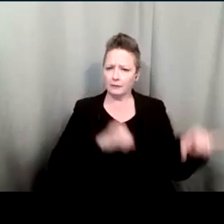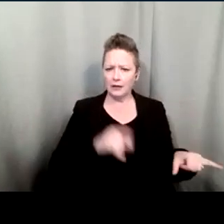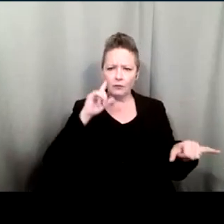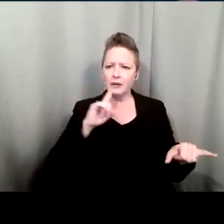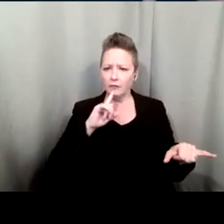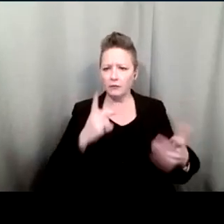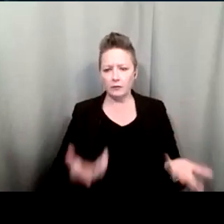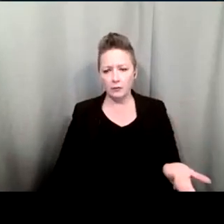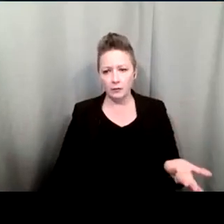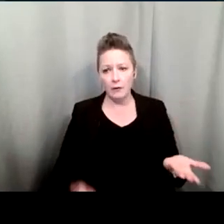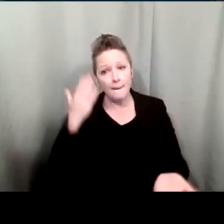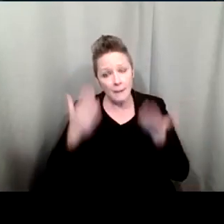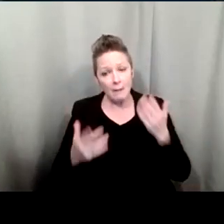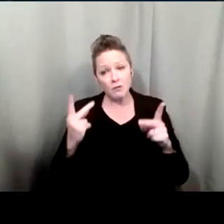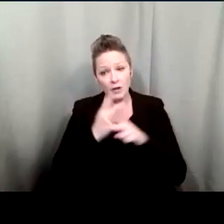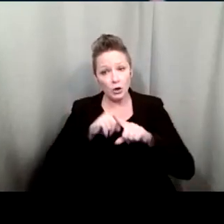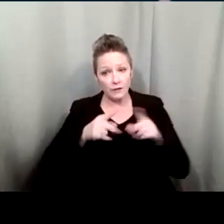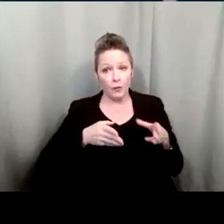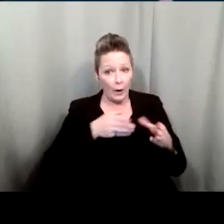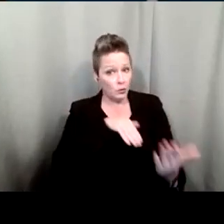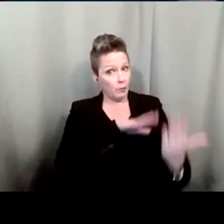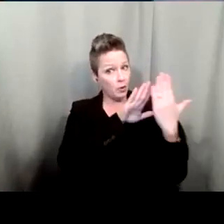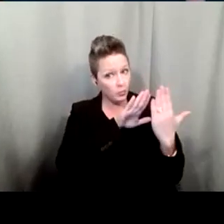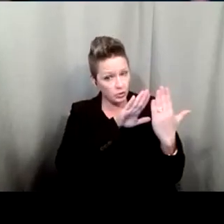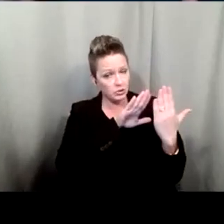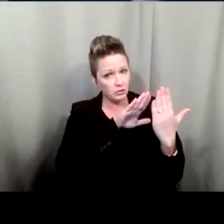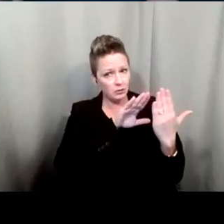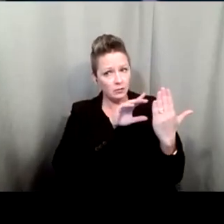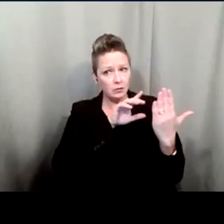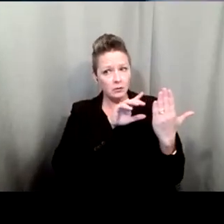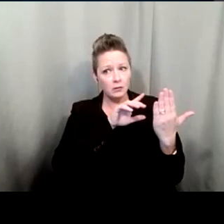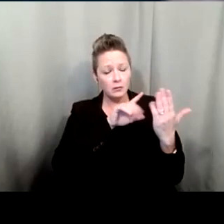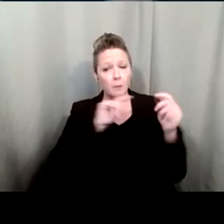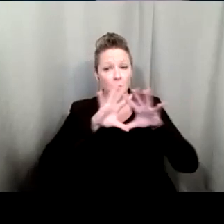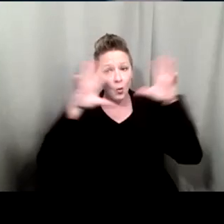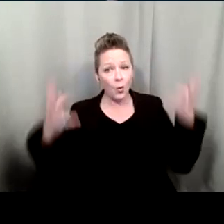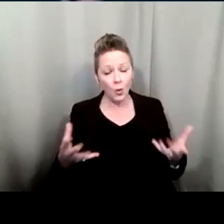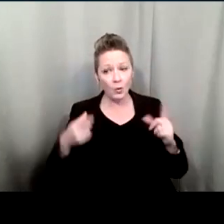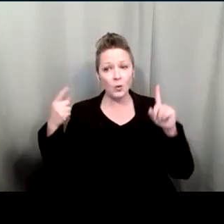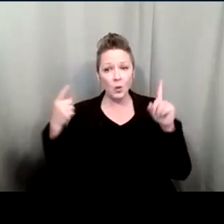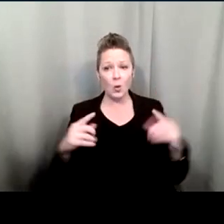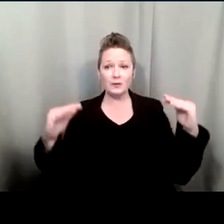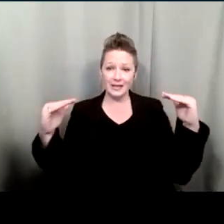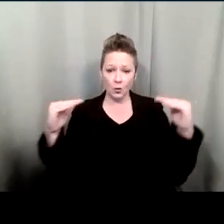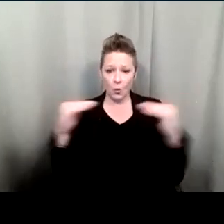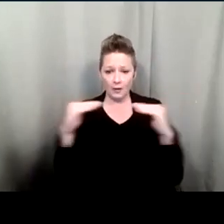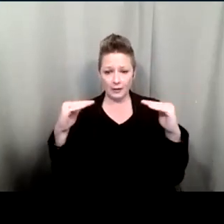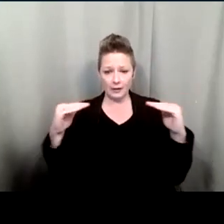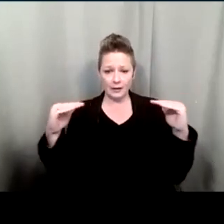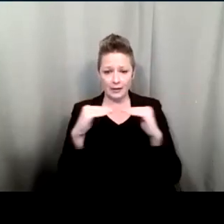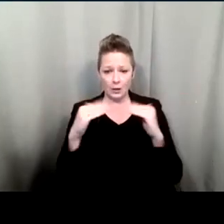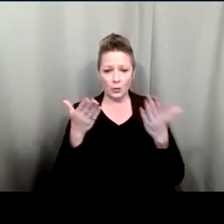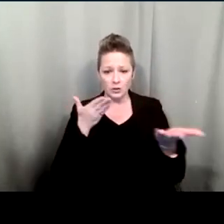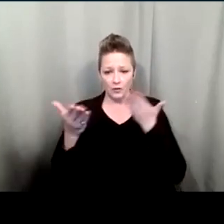person you might have to find a different way to doing it but the whole goal is equality equal services